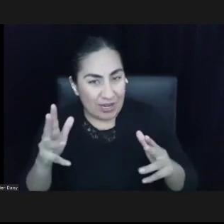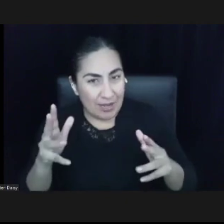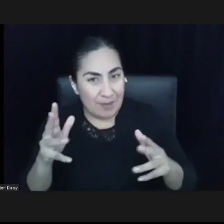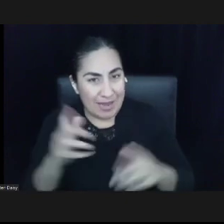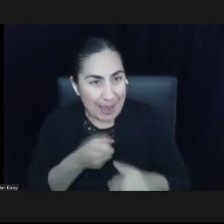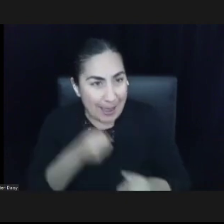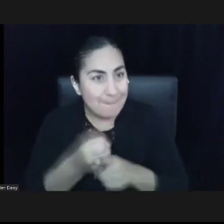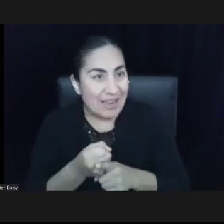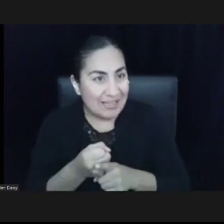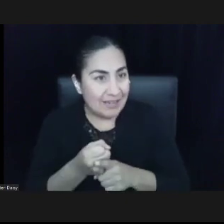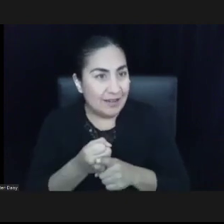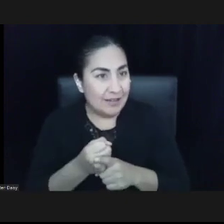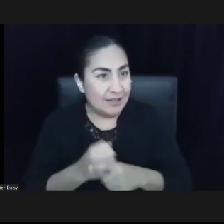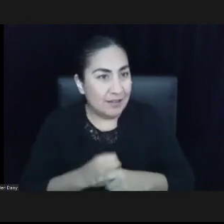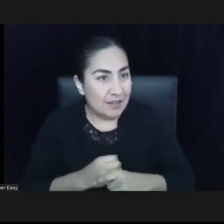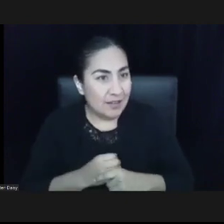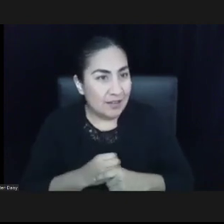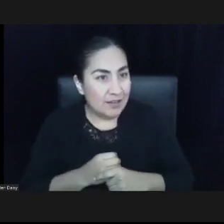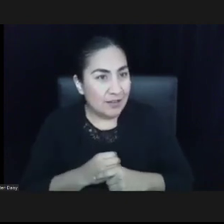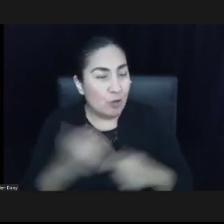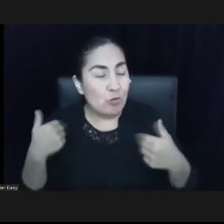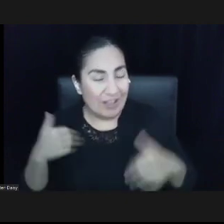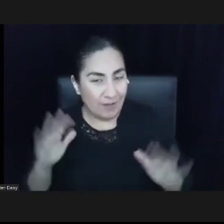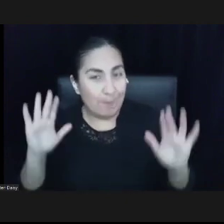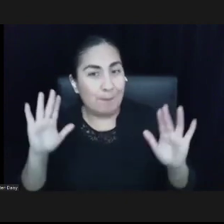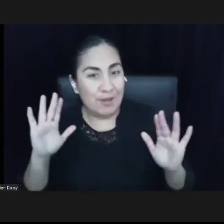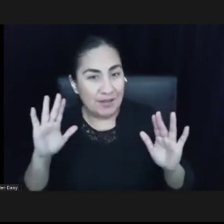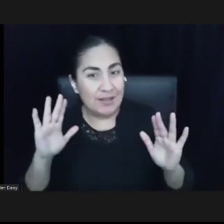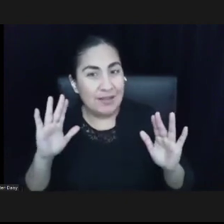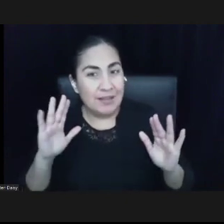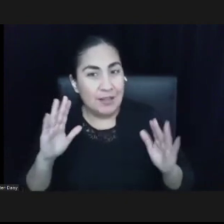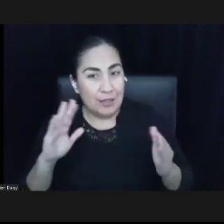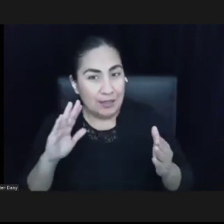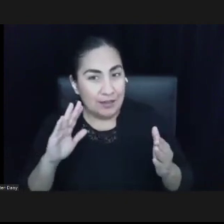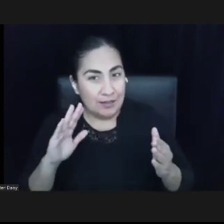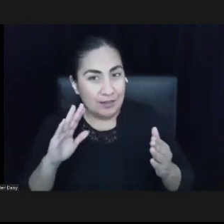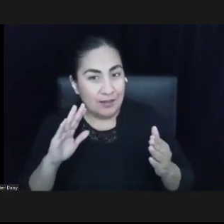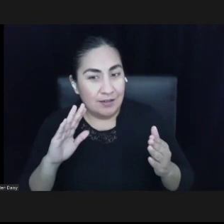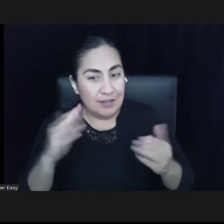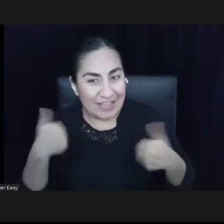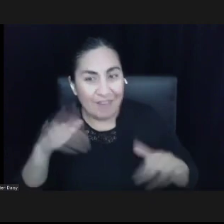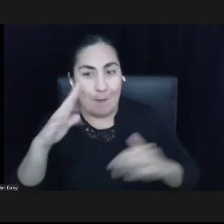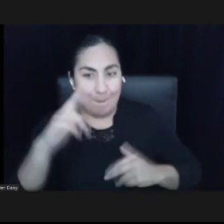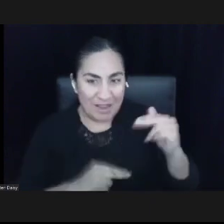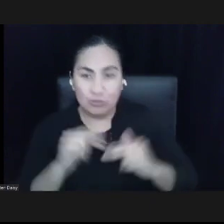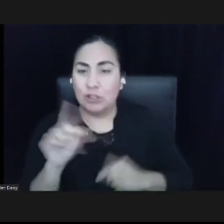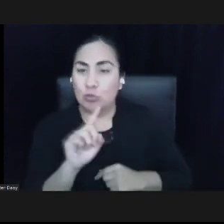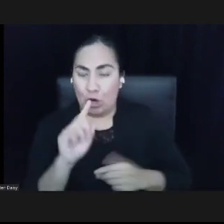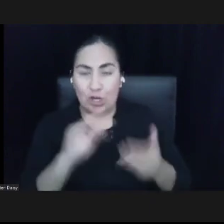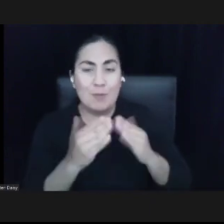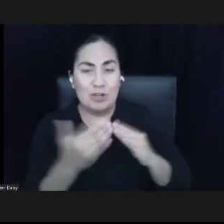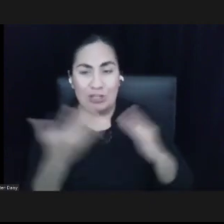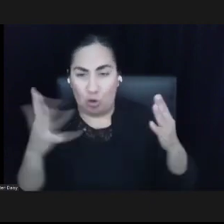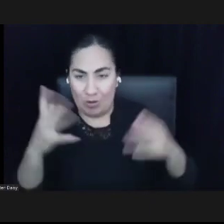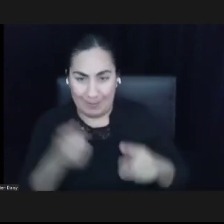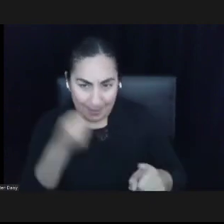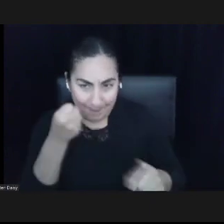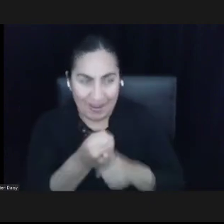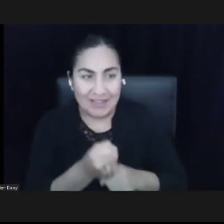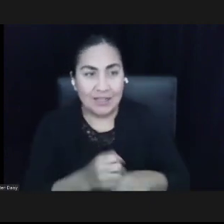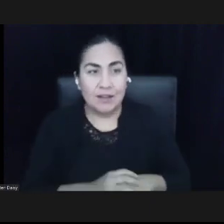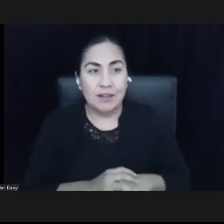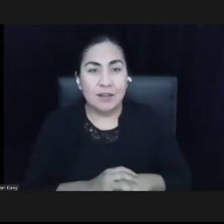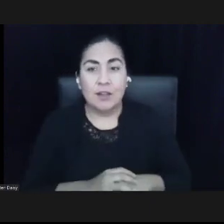one example. Another is things like a job guarantee that's focused on those most impacted,